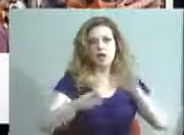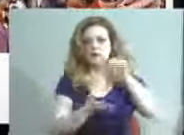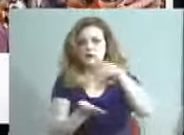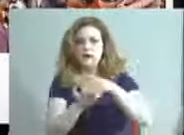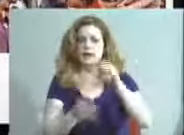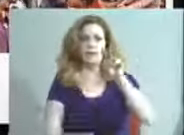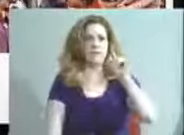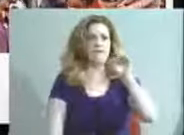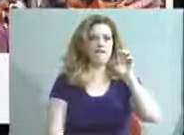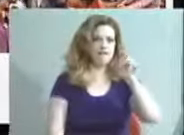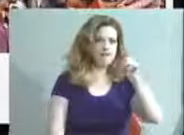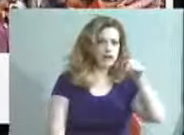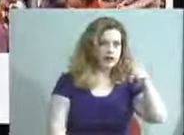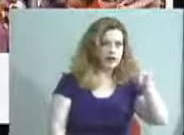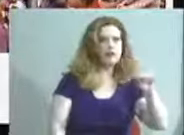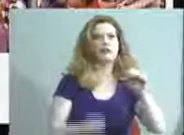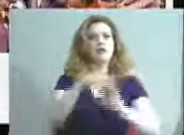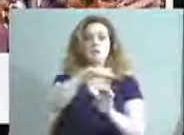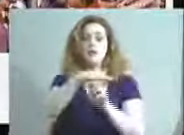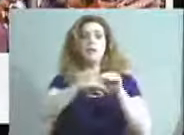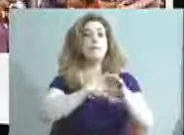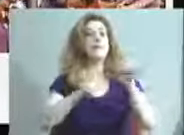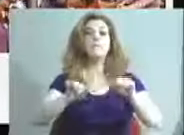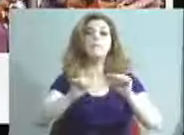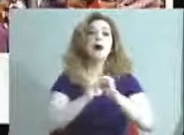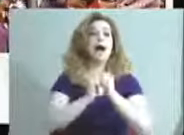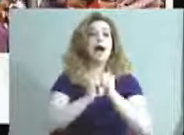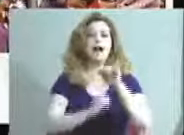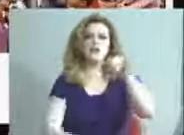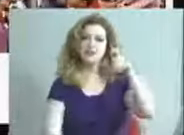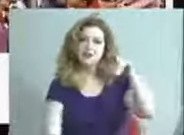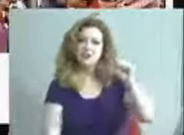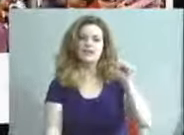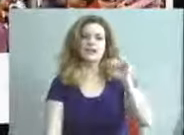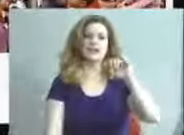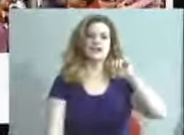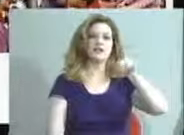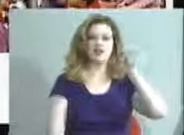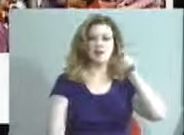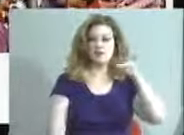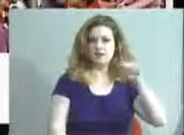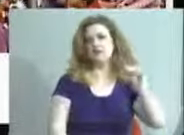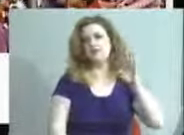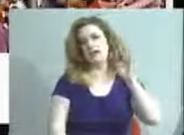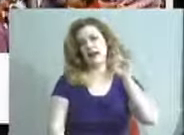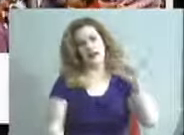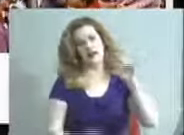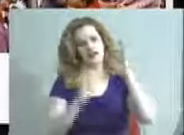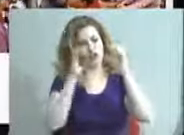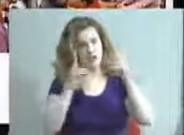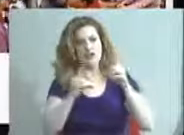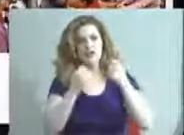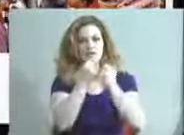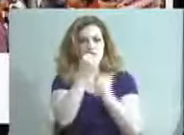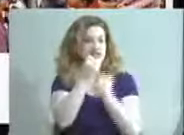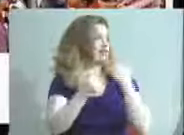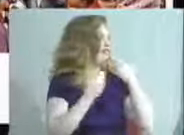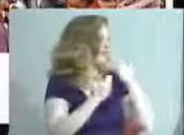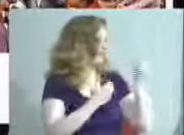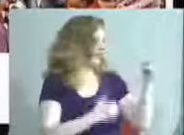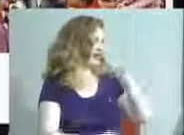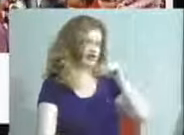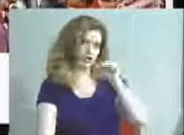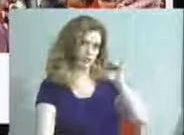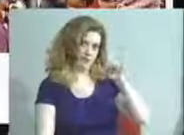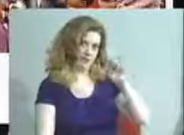and McFerrin Elementary. This was made possible by JCPS, Jefferson County Education Foundation. Thank you, Jim Allen. And the CENS